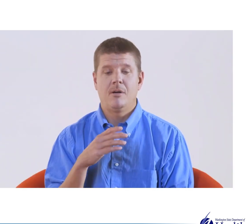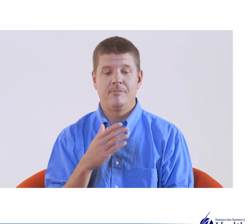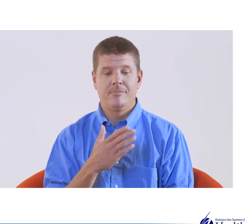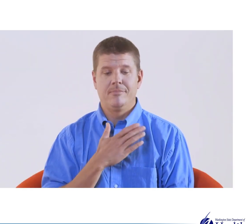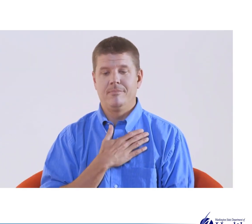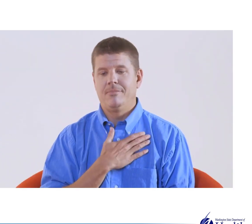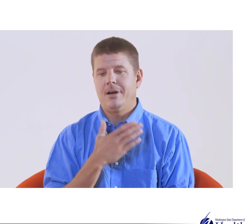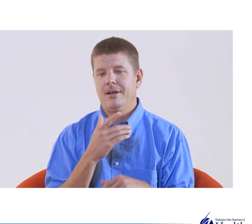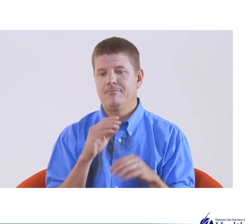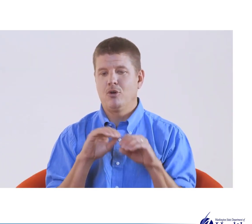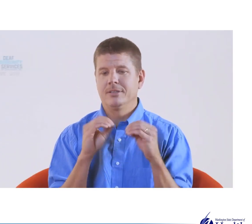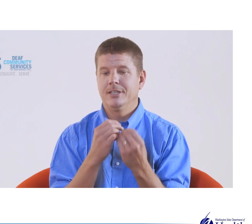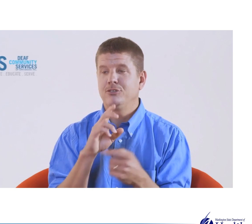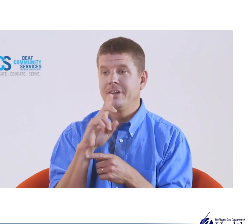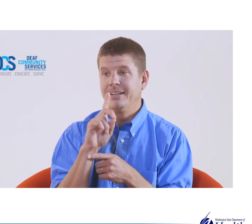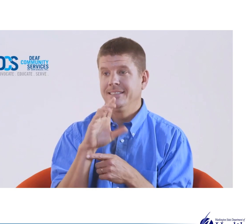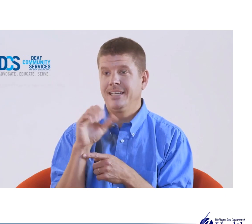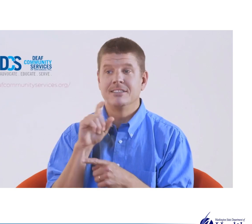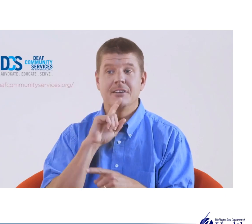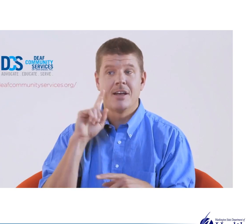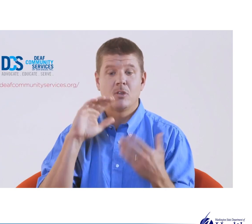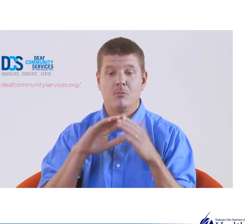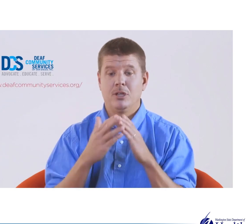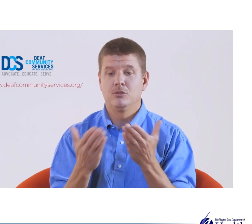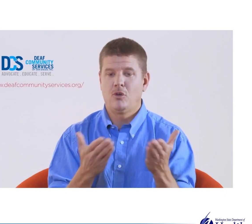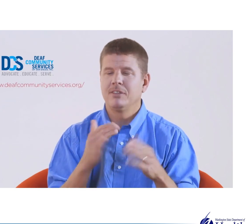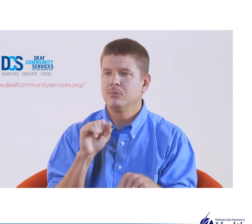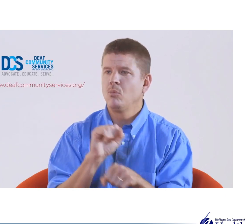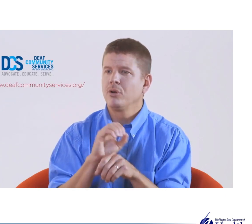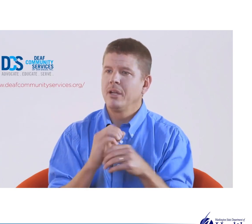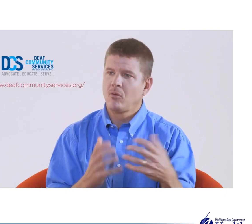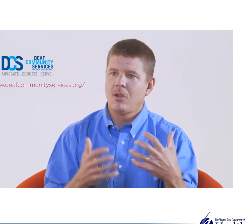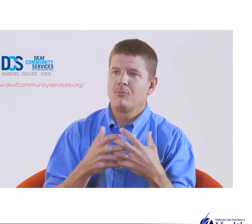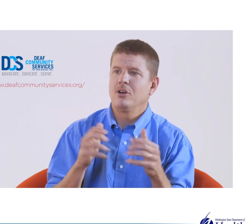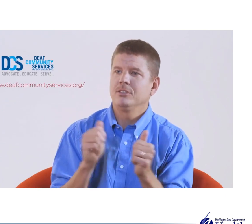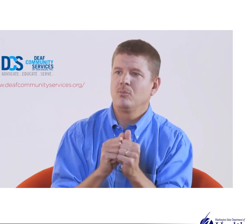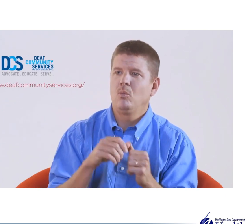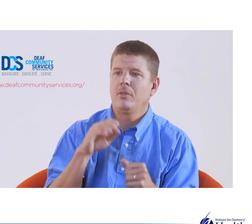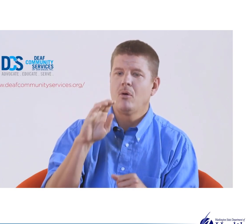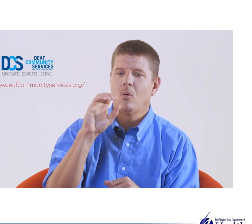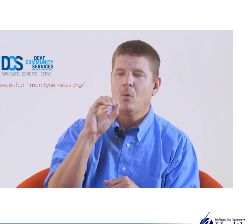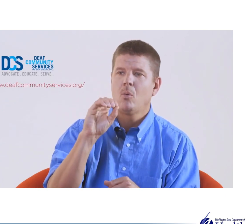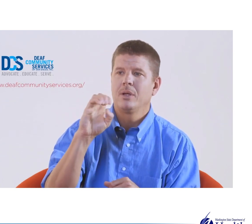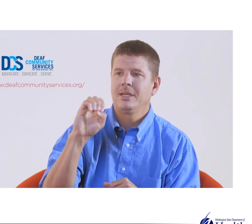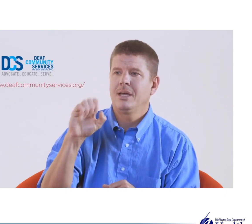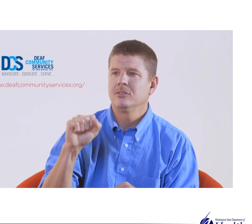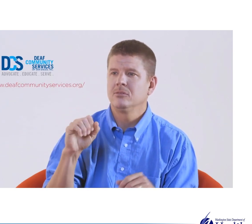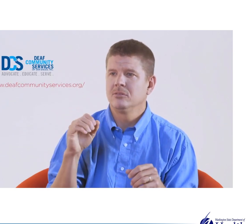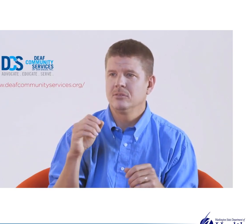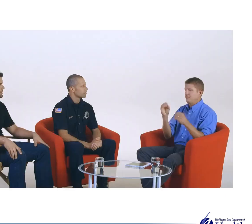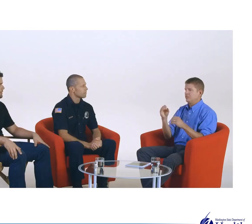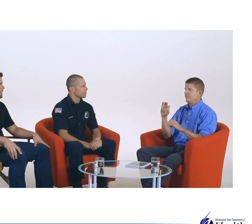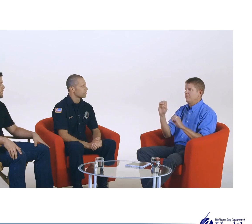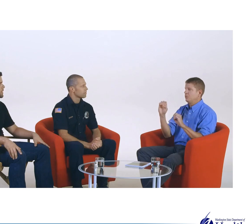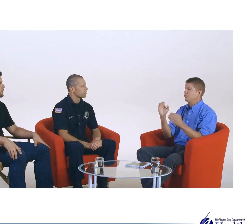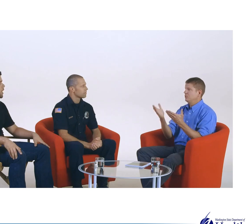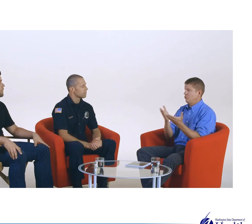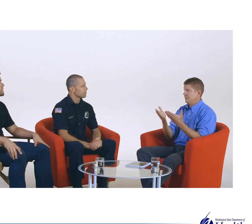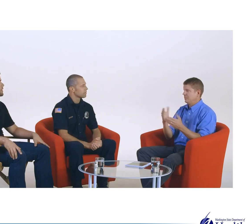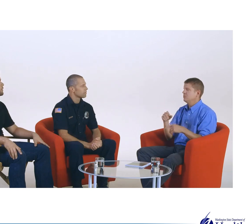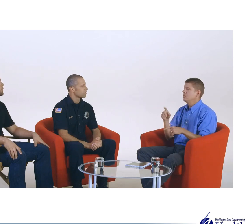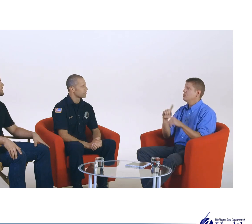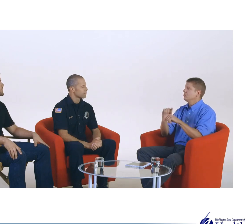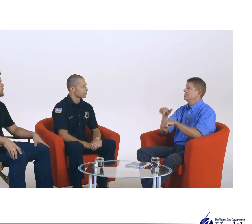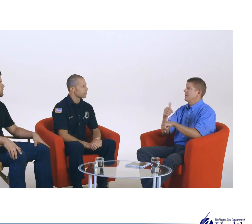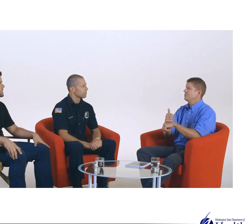Here in San Diego, my organization, DCS, Deaf Community Service of San Diego, works in collaboration with OES, the